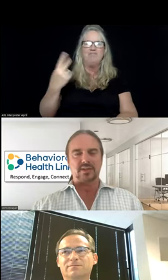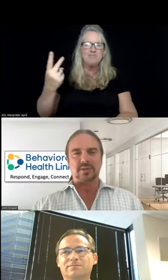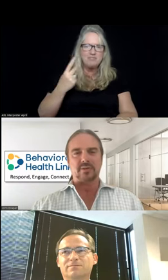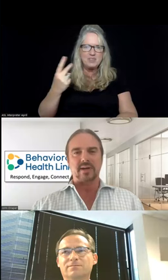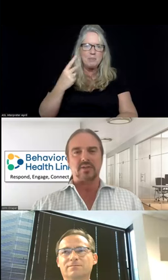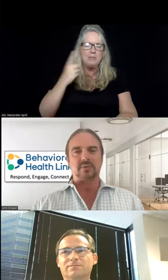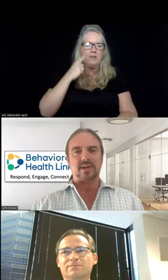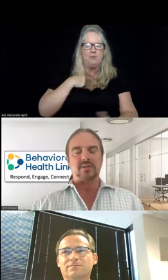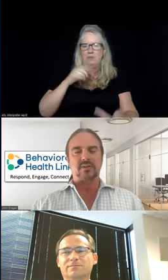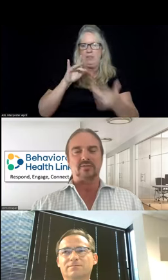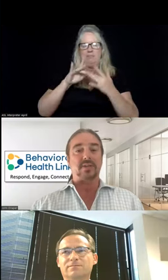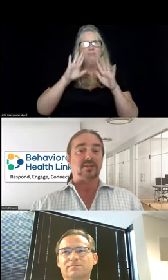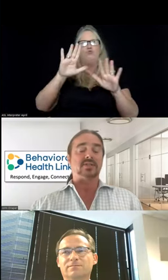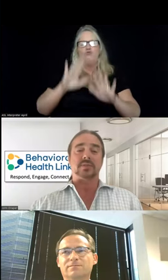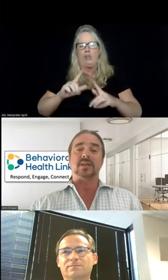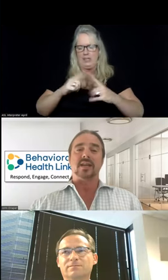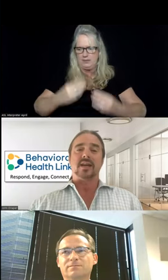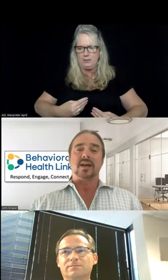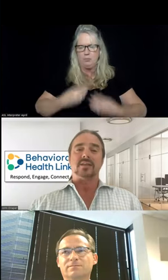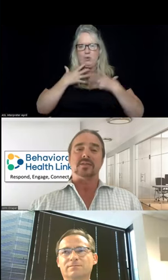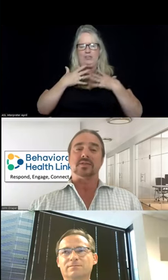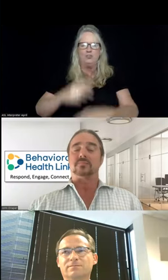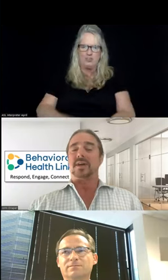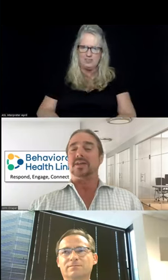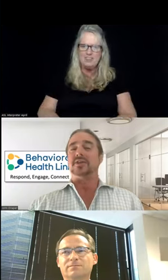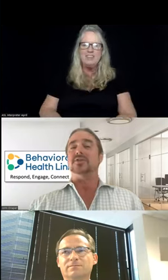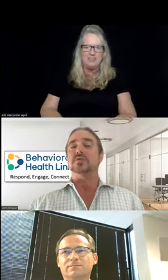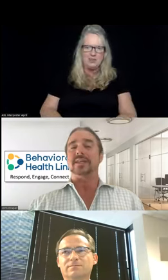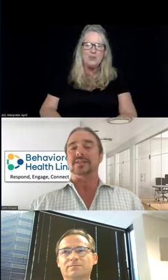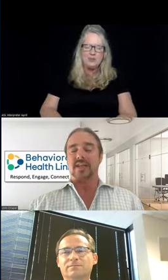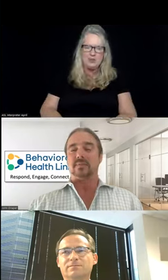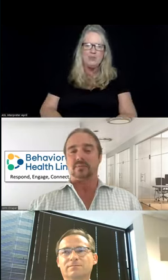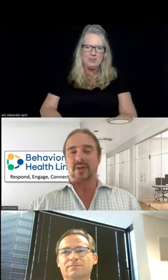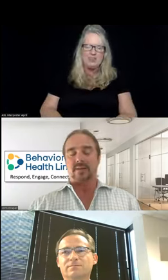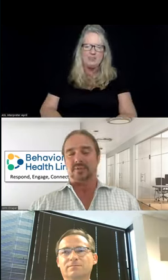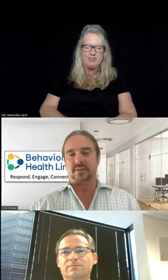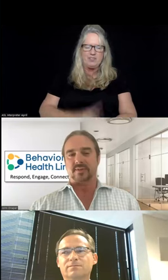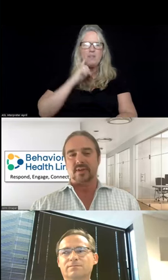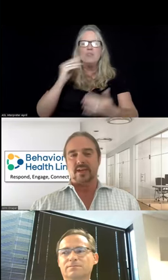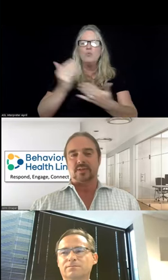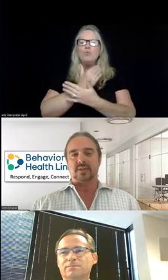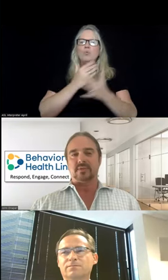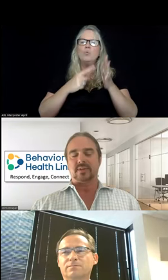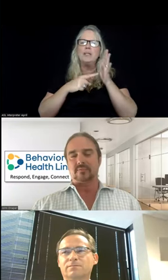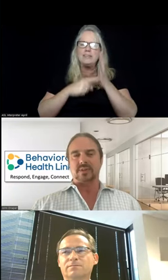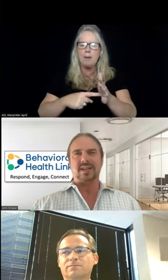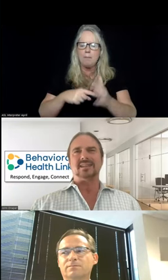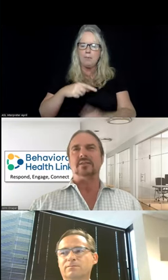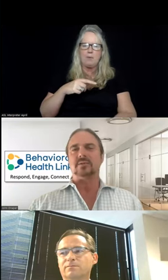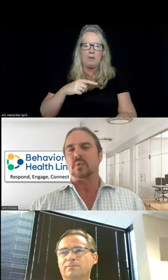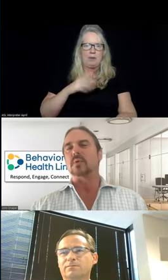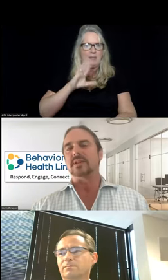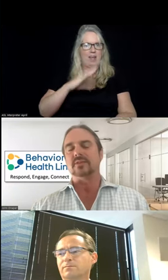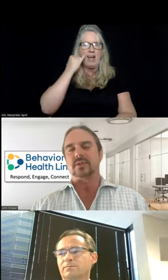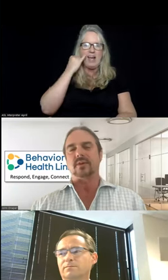in touch, and he's been a great inspiration for us. This is a new example, perhaps, of something that was an